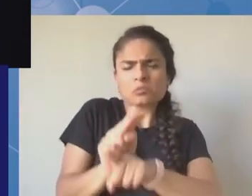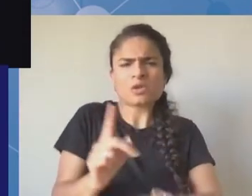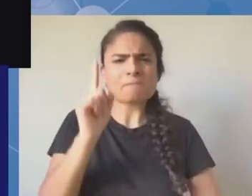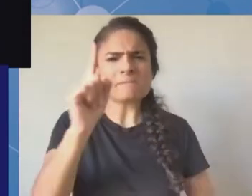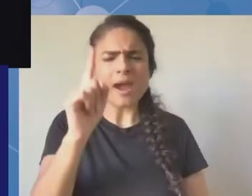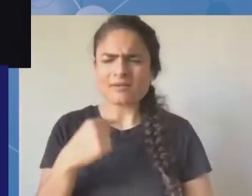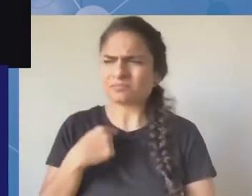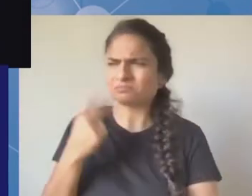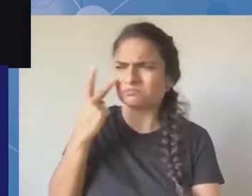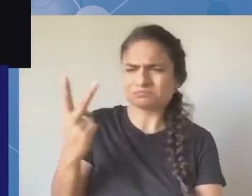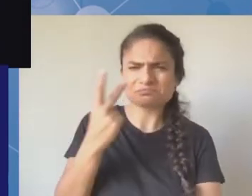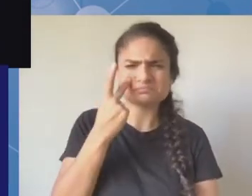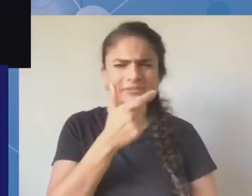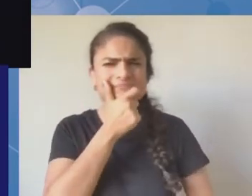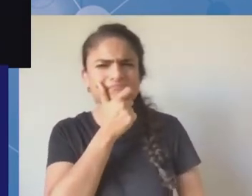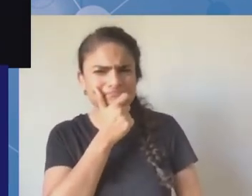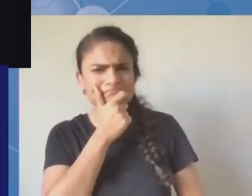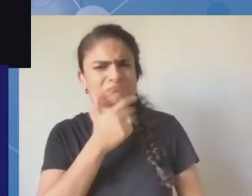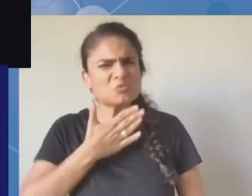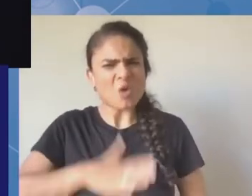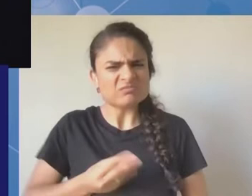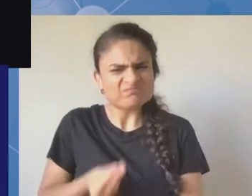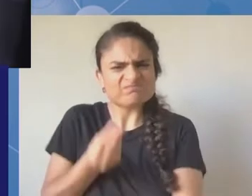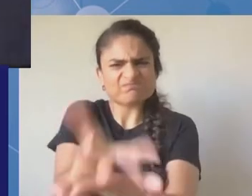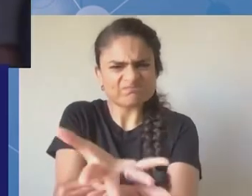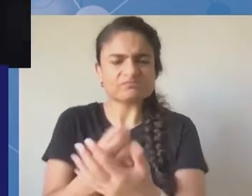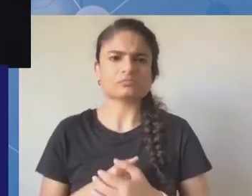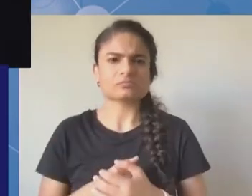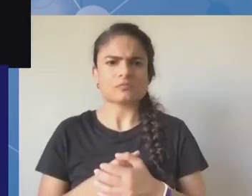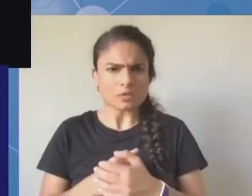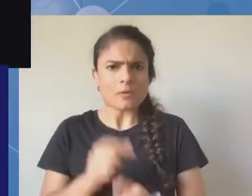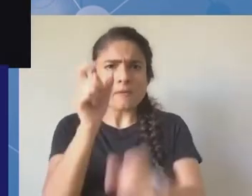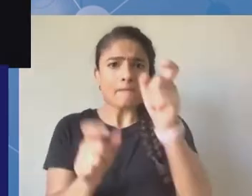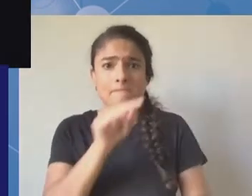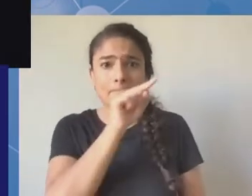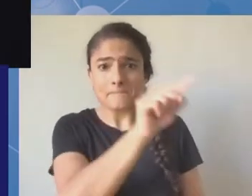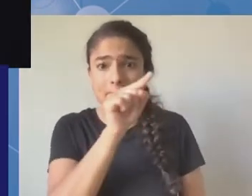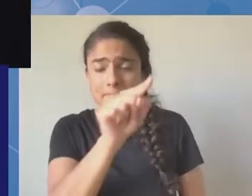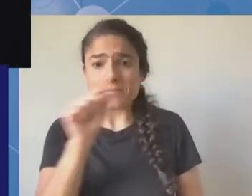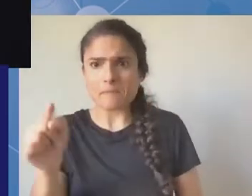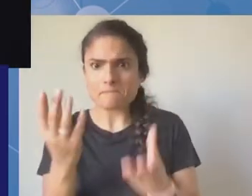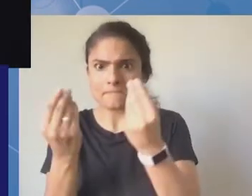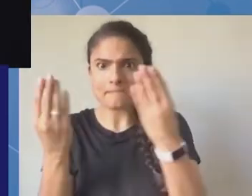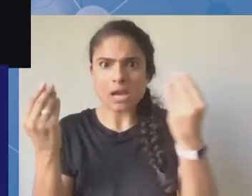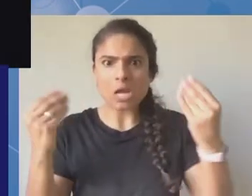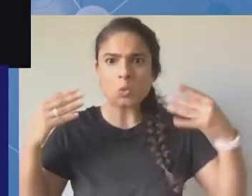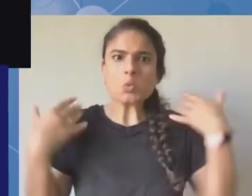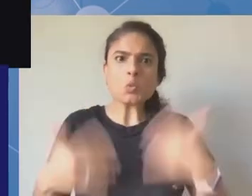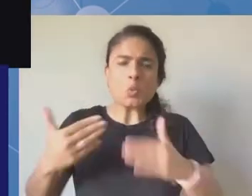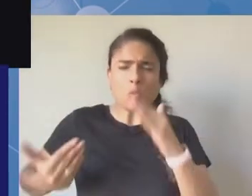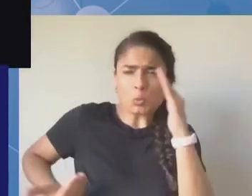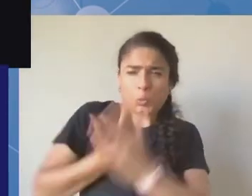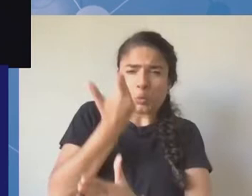very new to the IGF. I met a lot. Some were MPs, some were participating